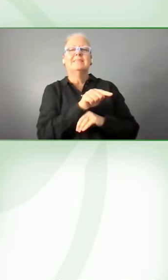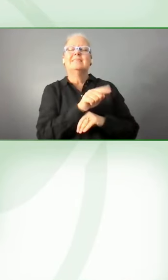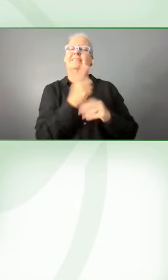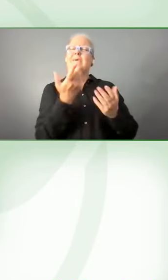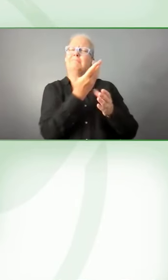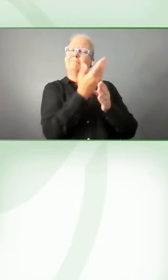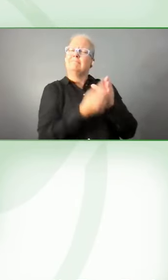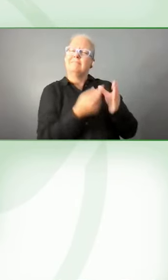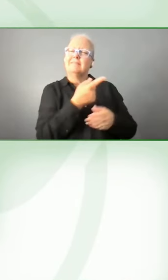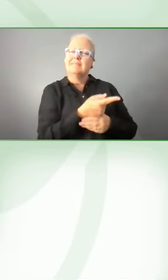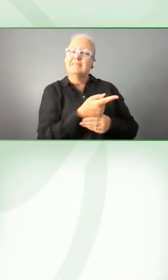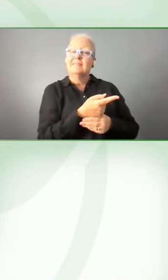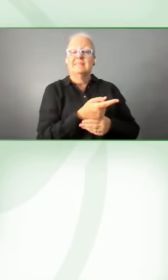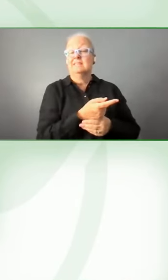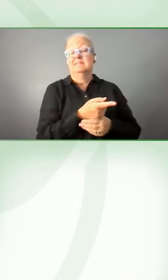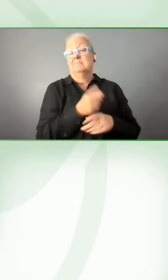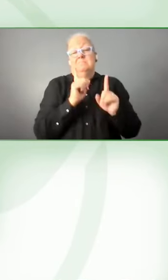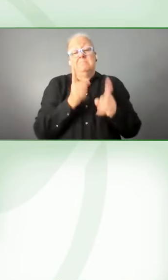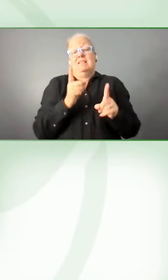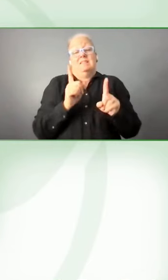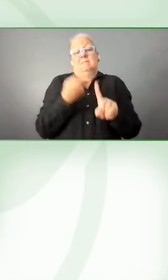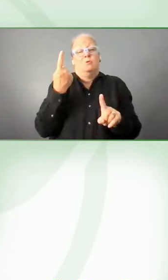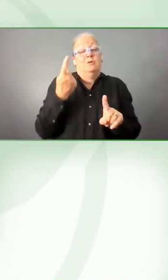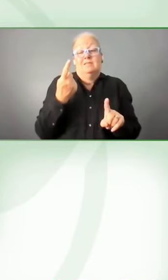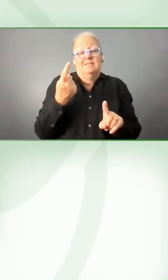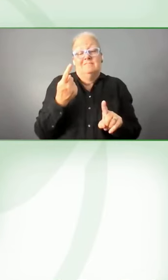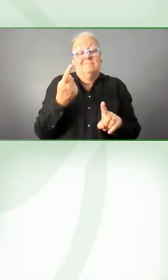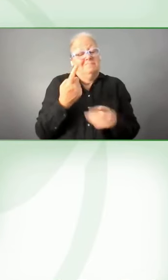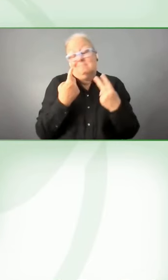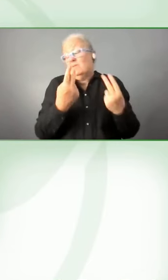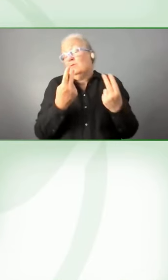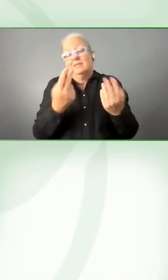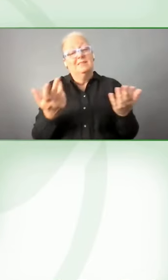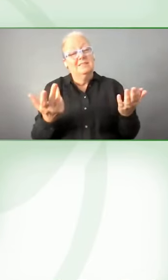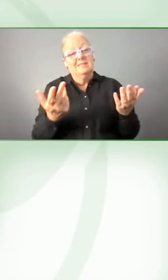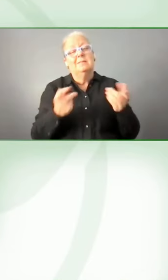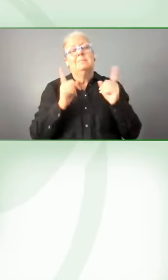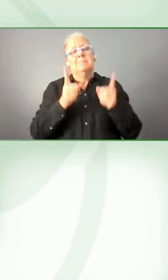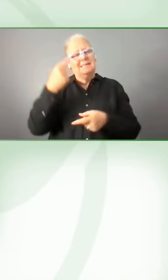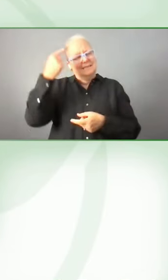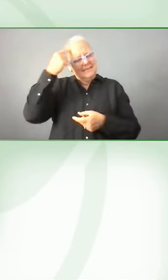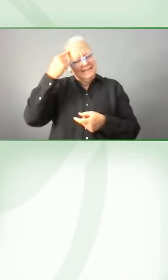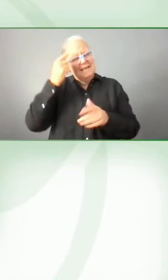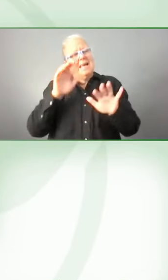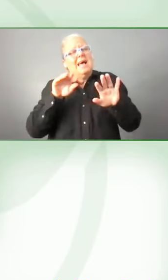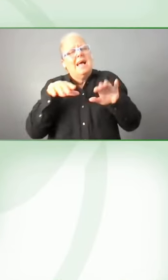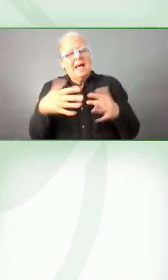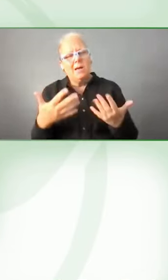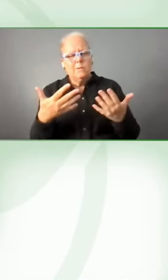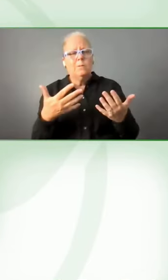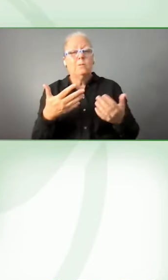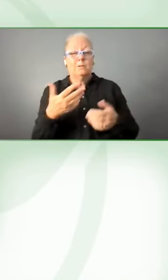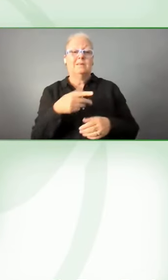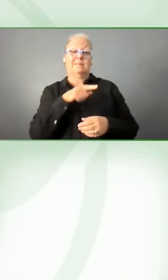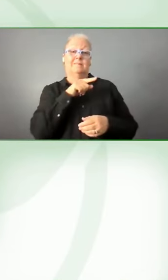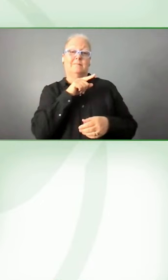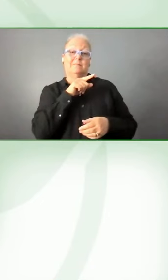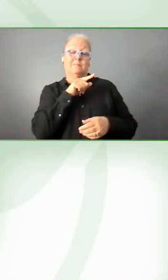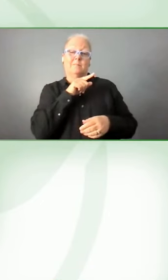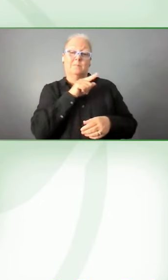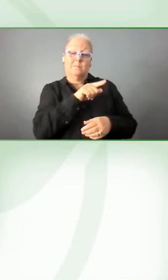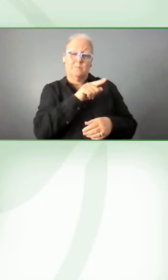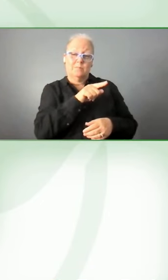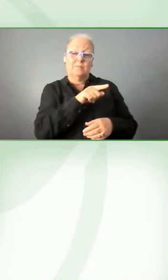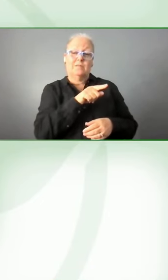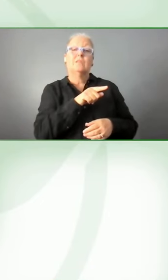imperative that we figure out a way to make sure that those equations are able to be read